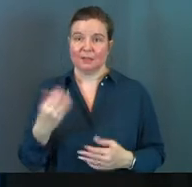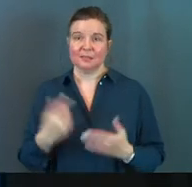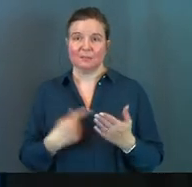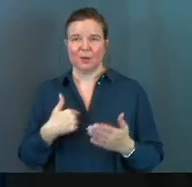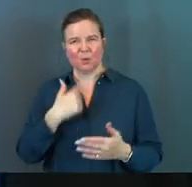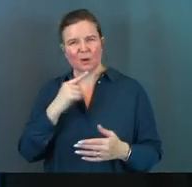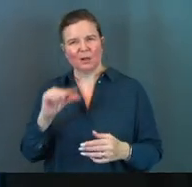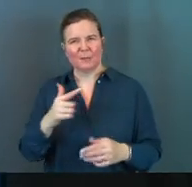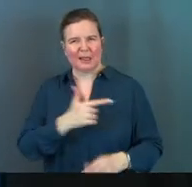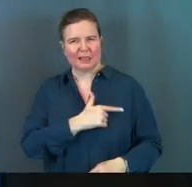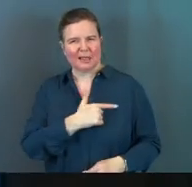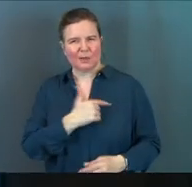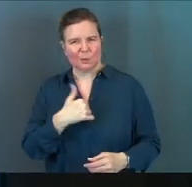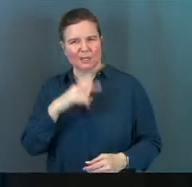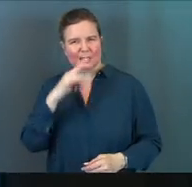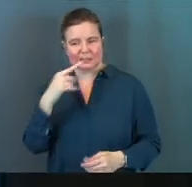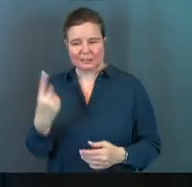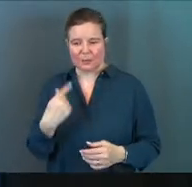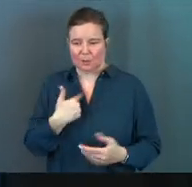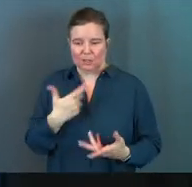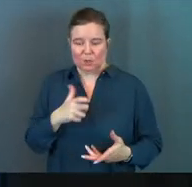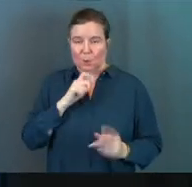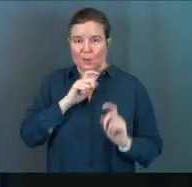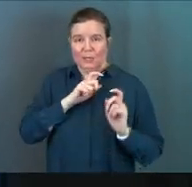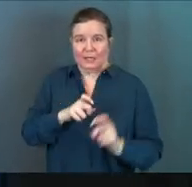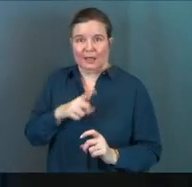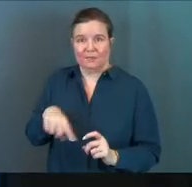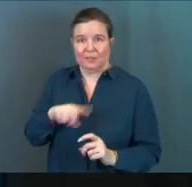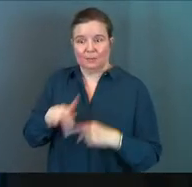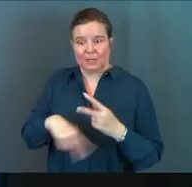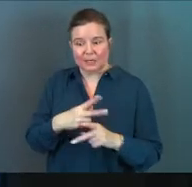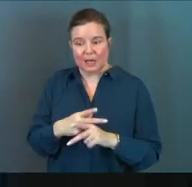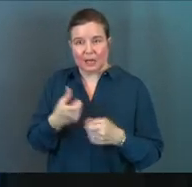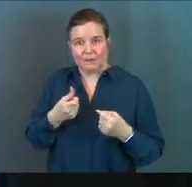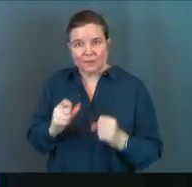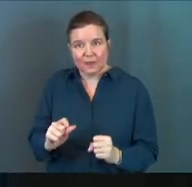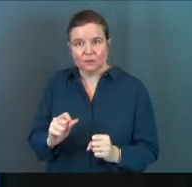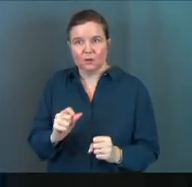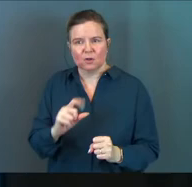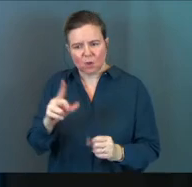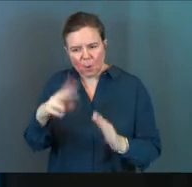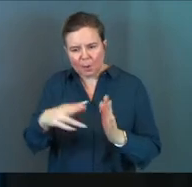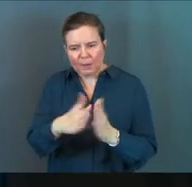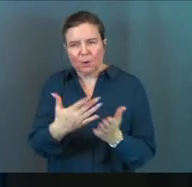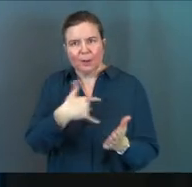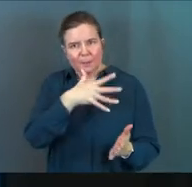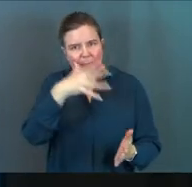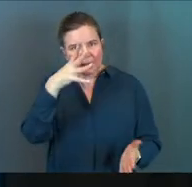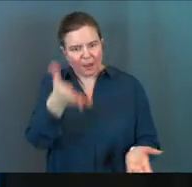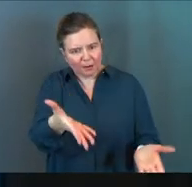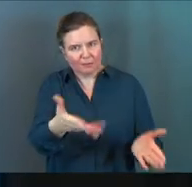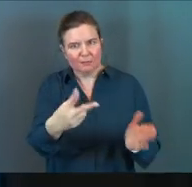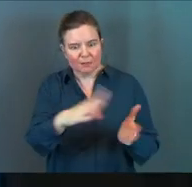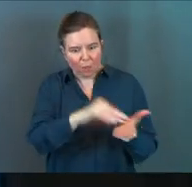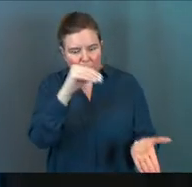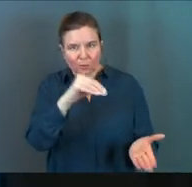sometimes we're a little bit lazy with our kids, and sometimes we don't give them the kind of effort. And go read a book, Mom and Dad.